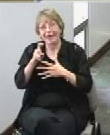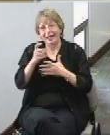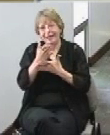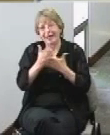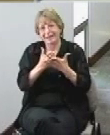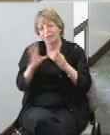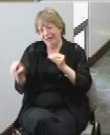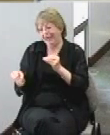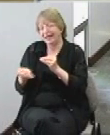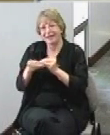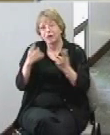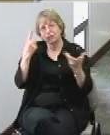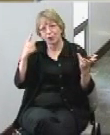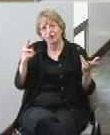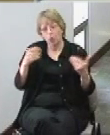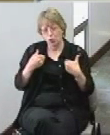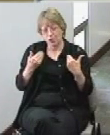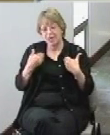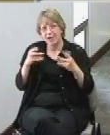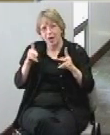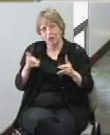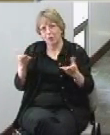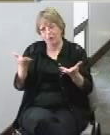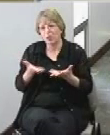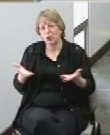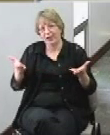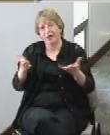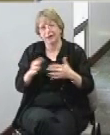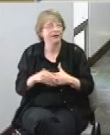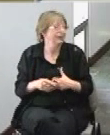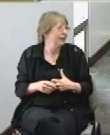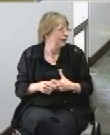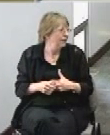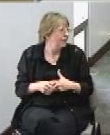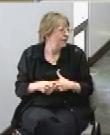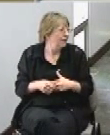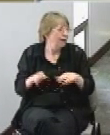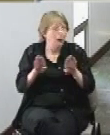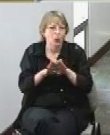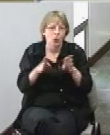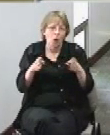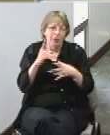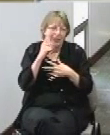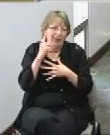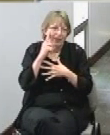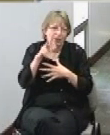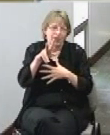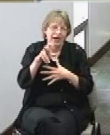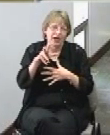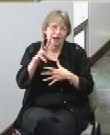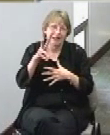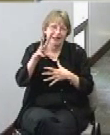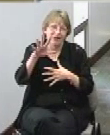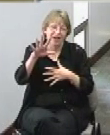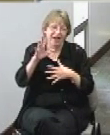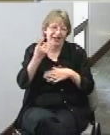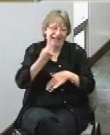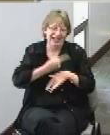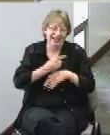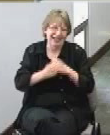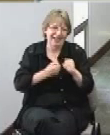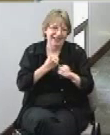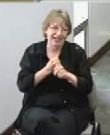something else we're going to be open I think 365 days a year